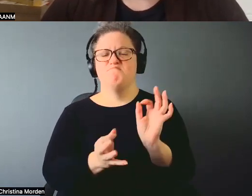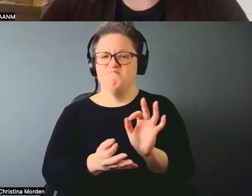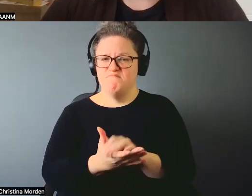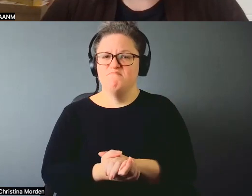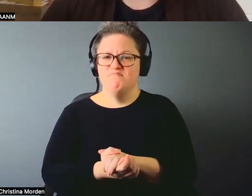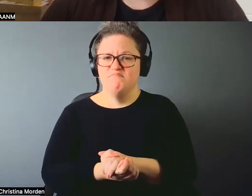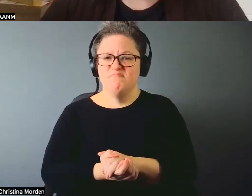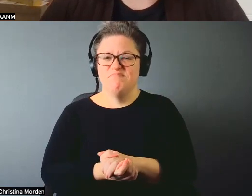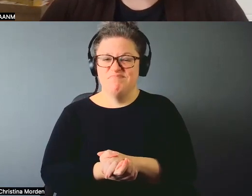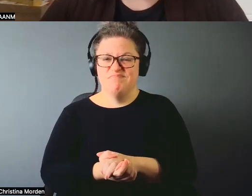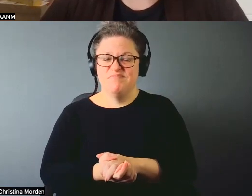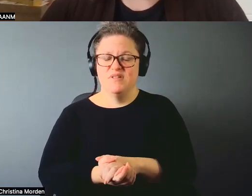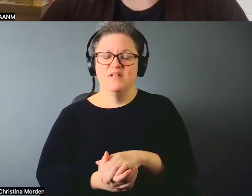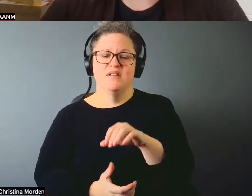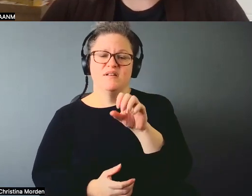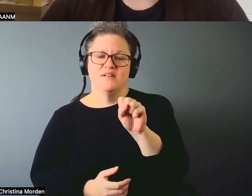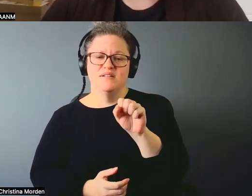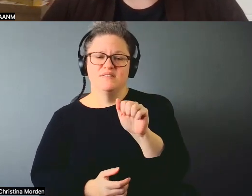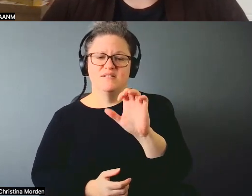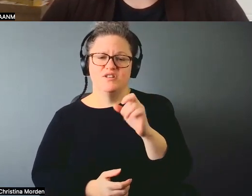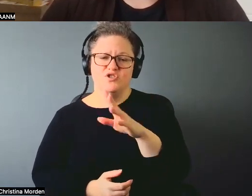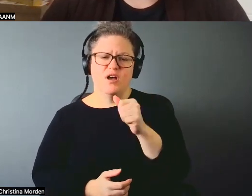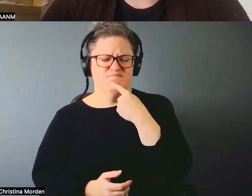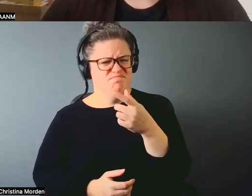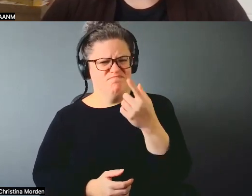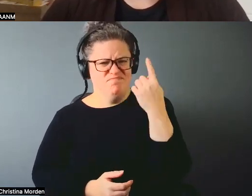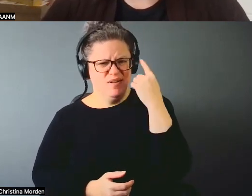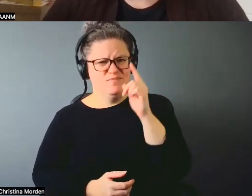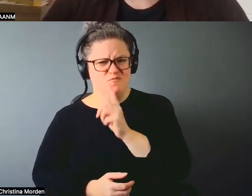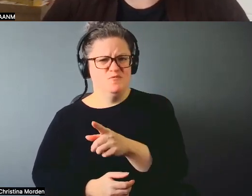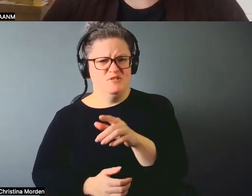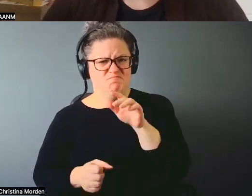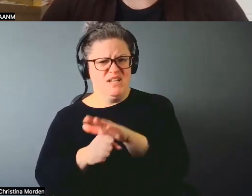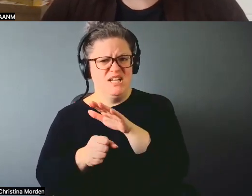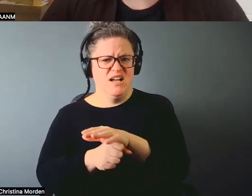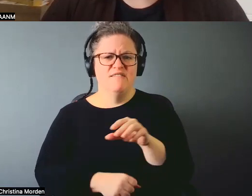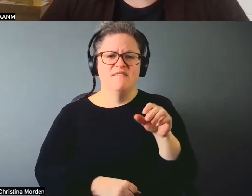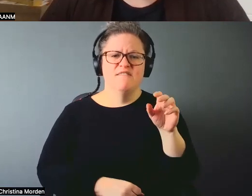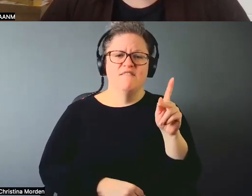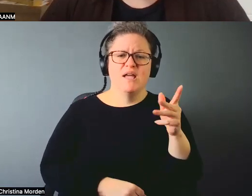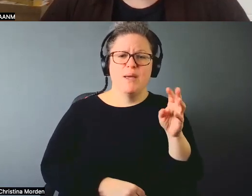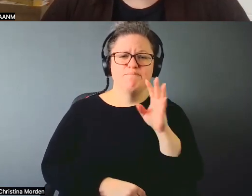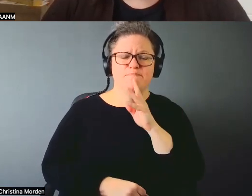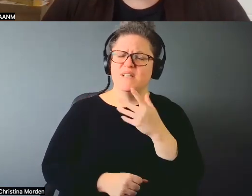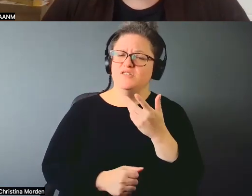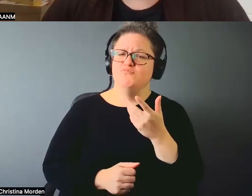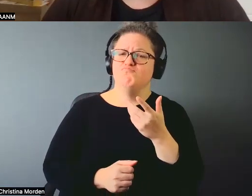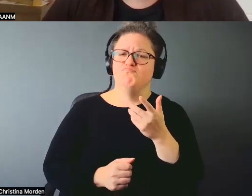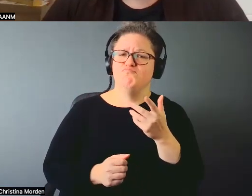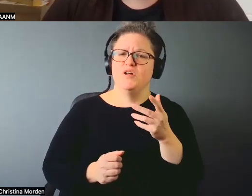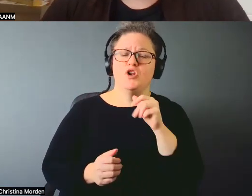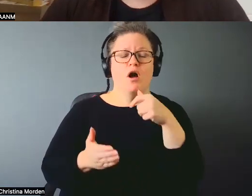You know, yeah, absolutely, it's not like a big conversation, just like laying down seeds.